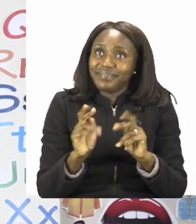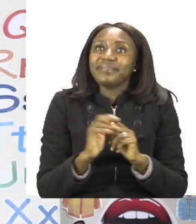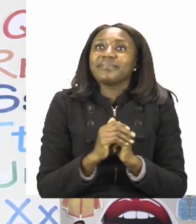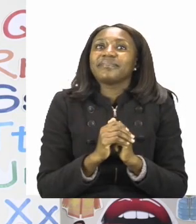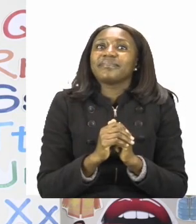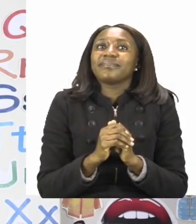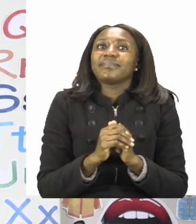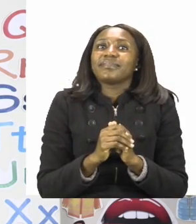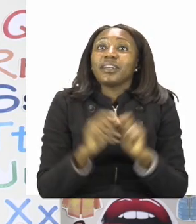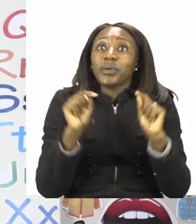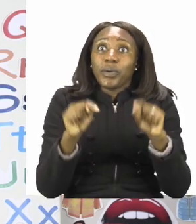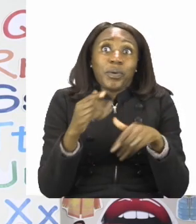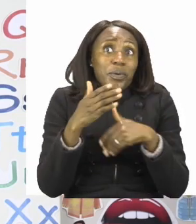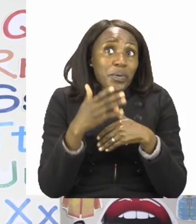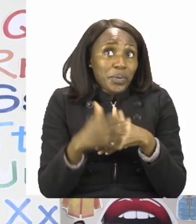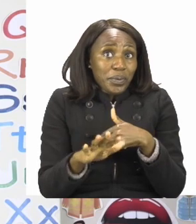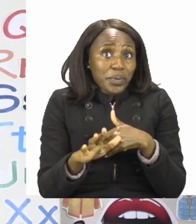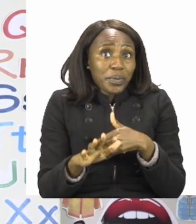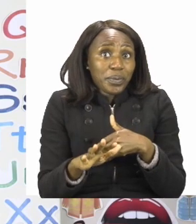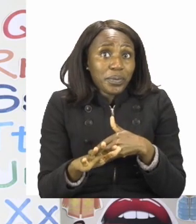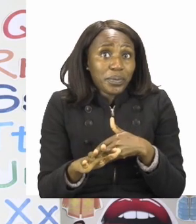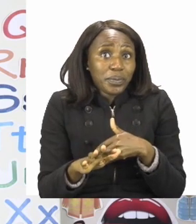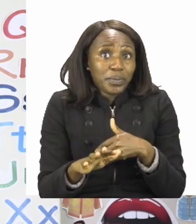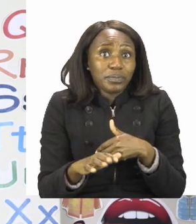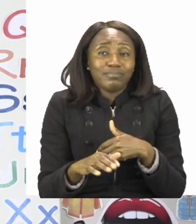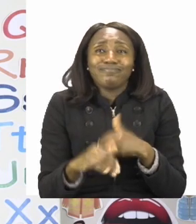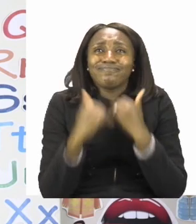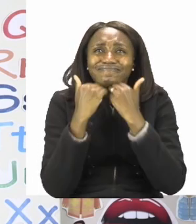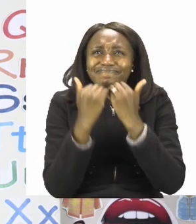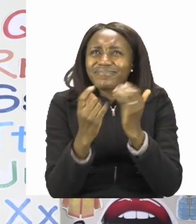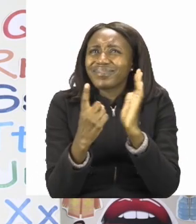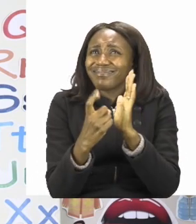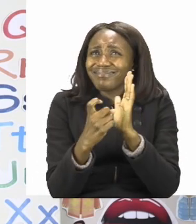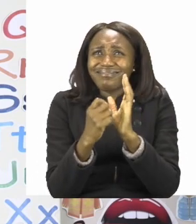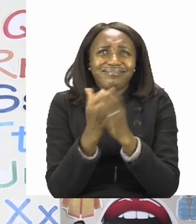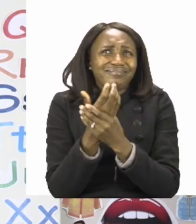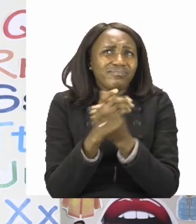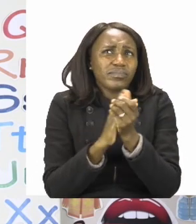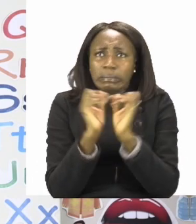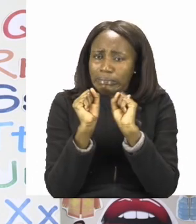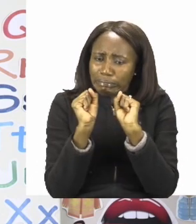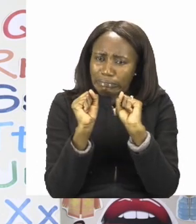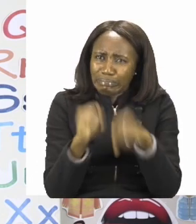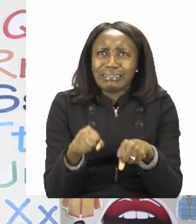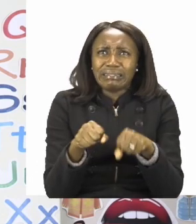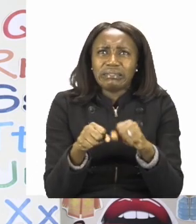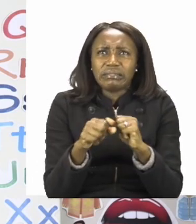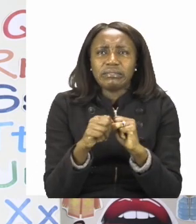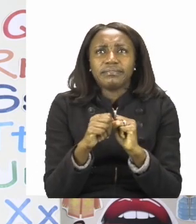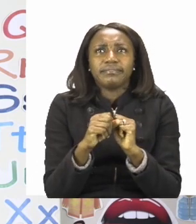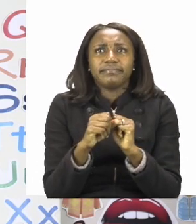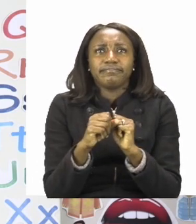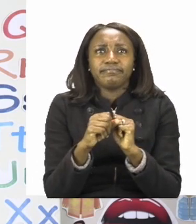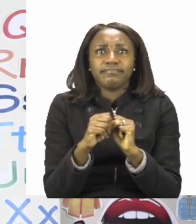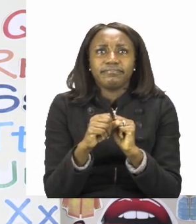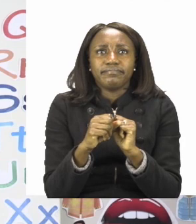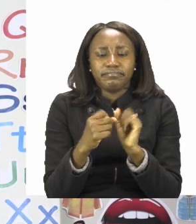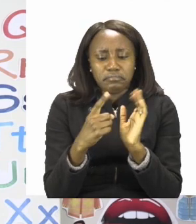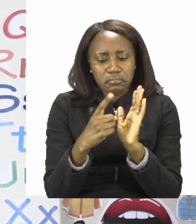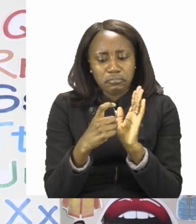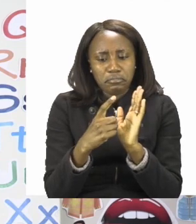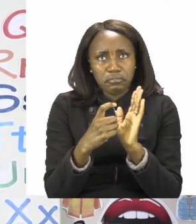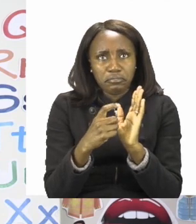now that we are done with our lesson, it's very important for us to sanitize. So let's take our